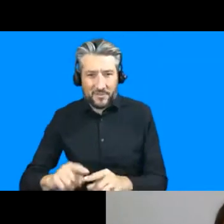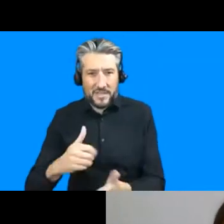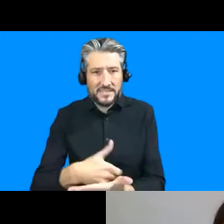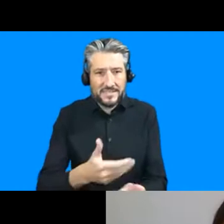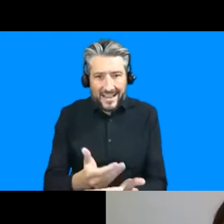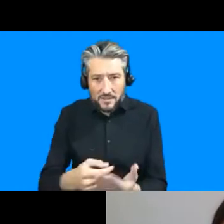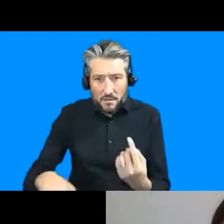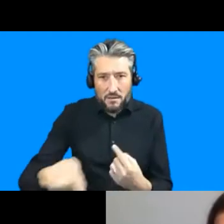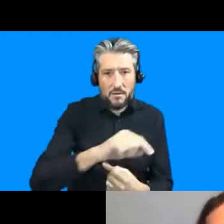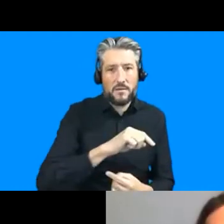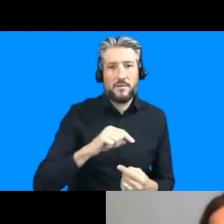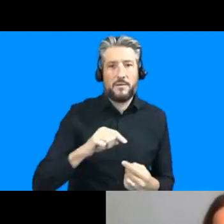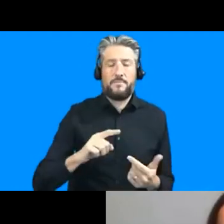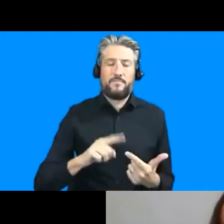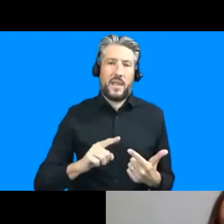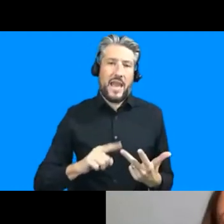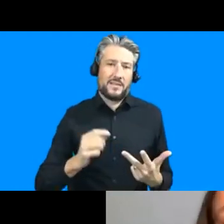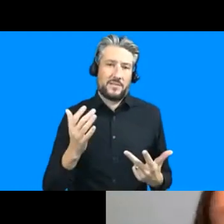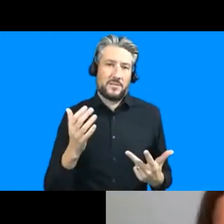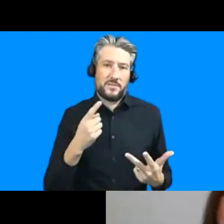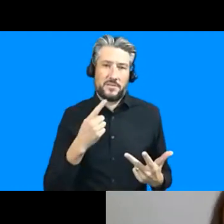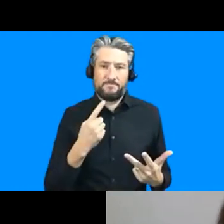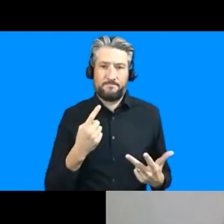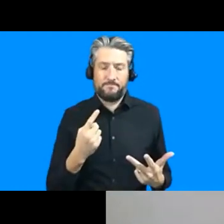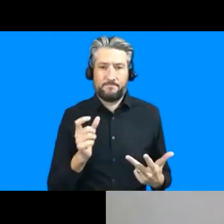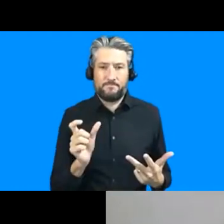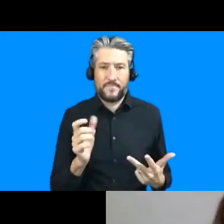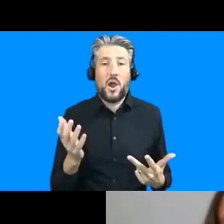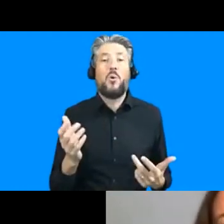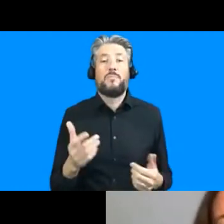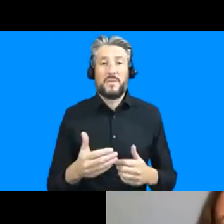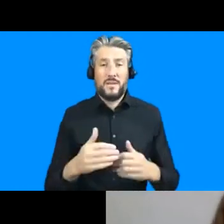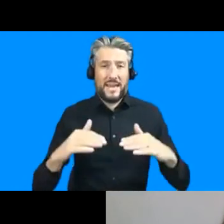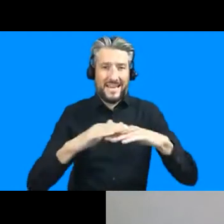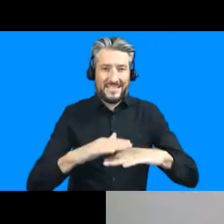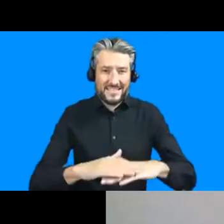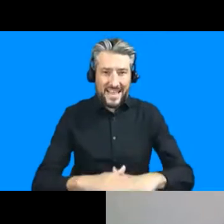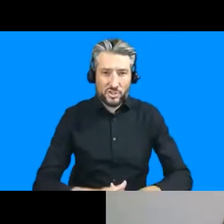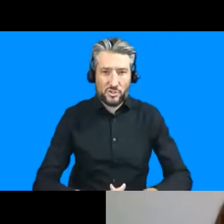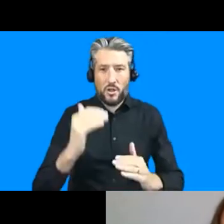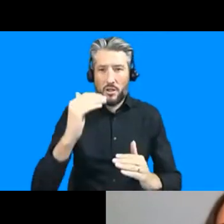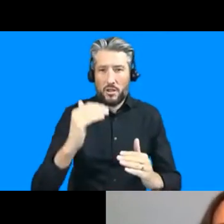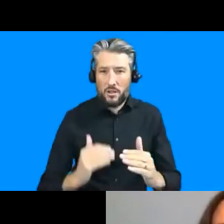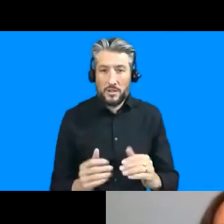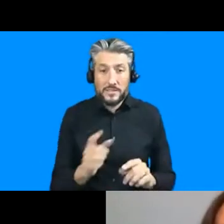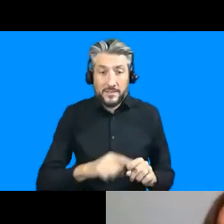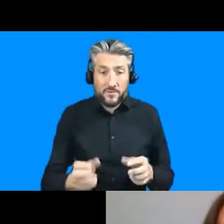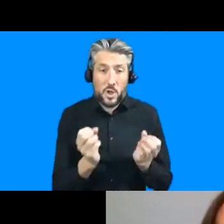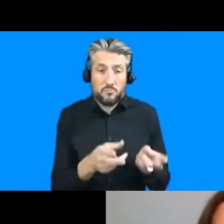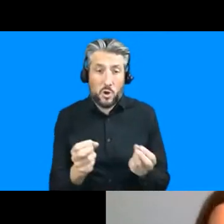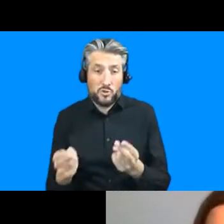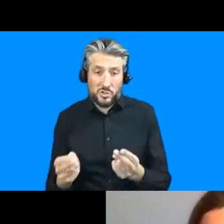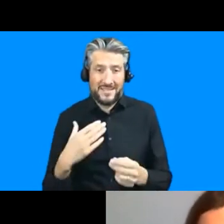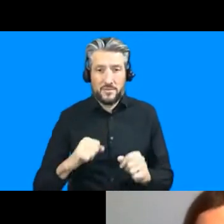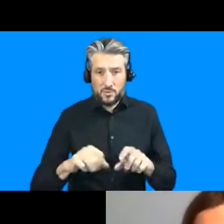oh my goodness i've forgotten the intersectional um intersectional approaches so um jadeep and